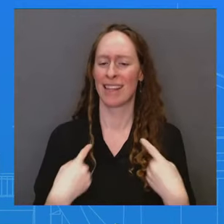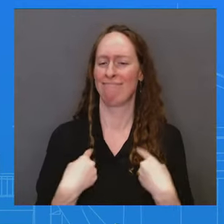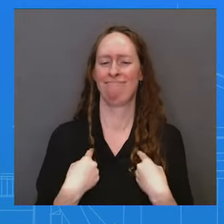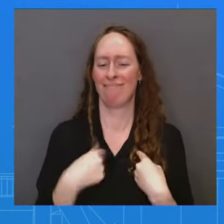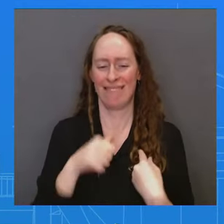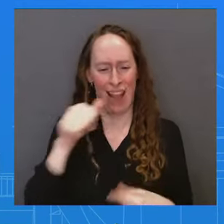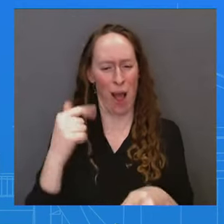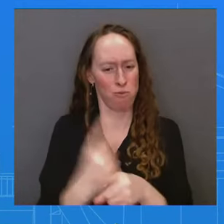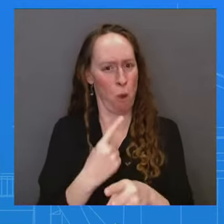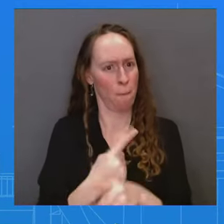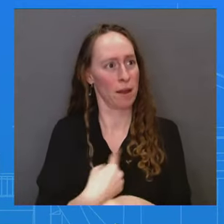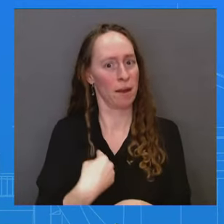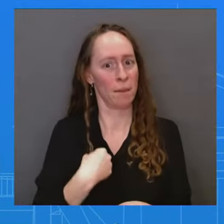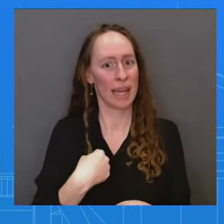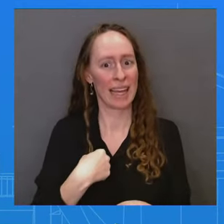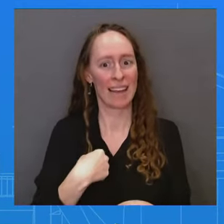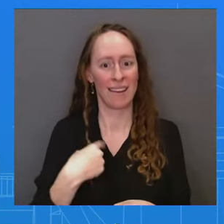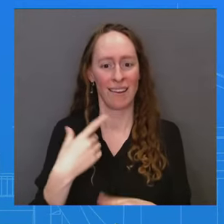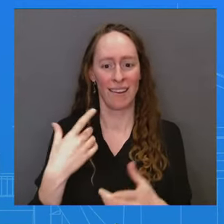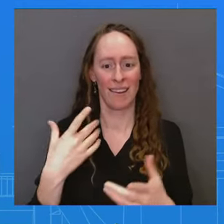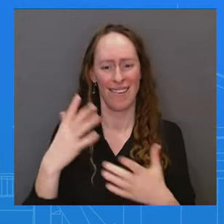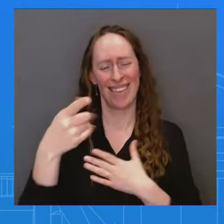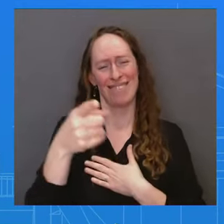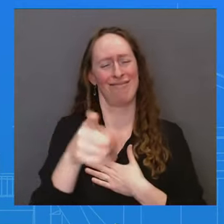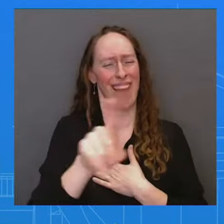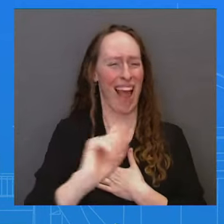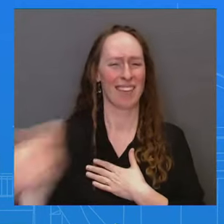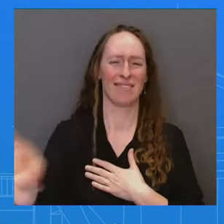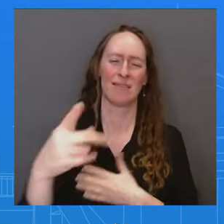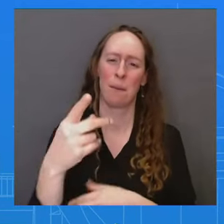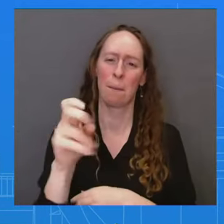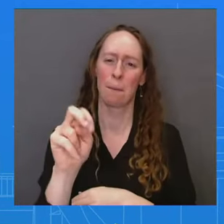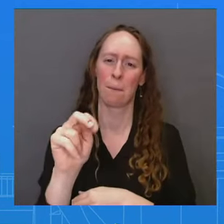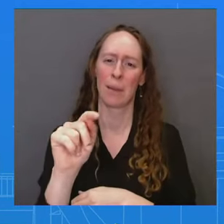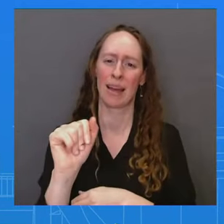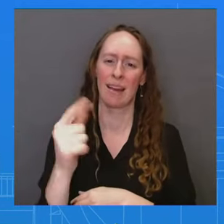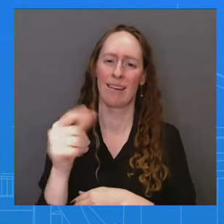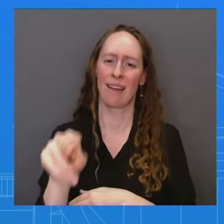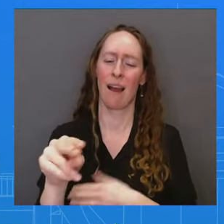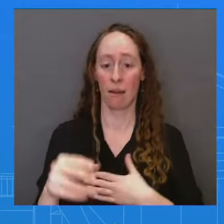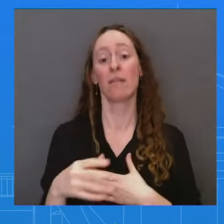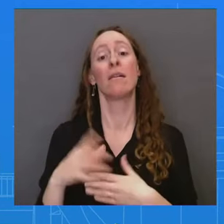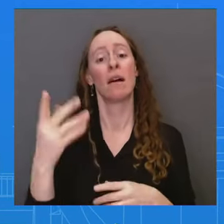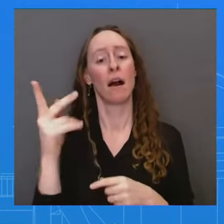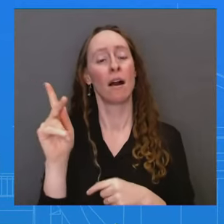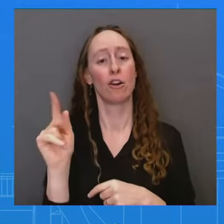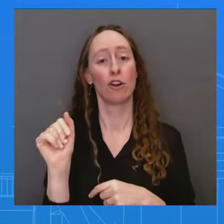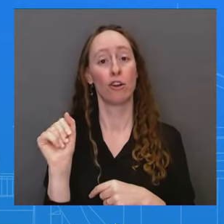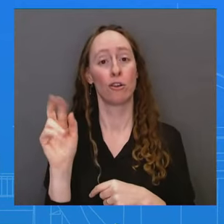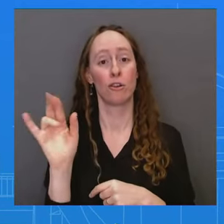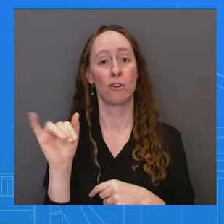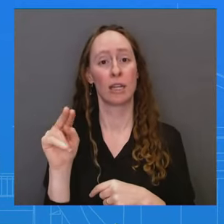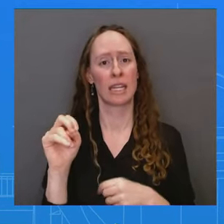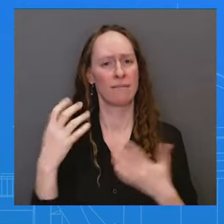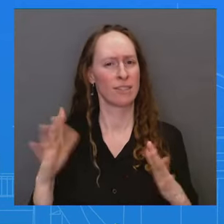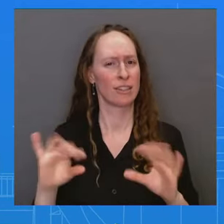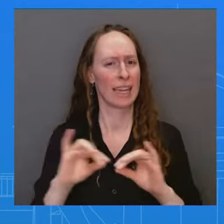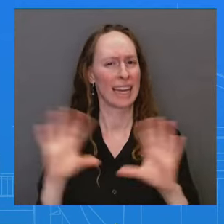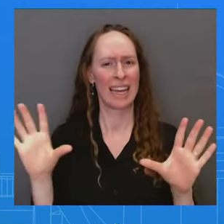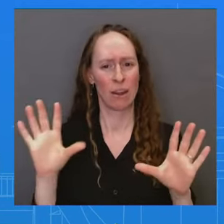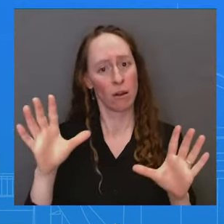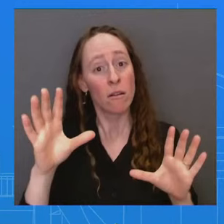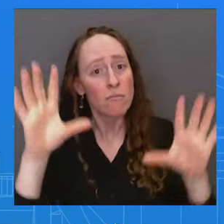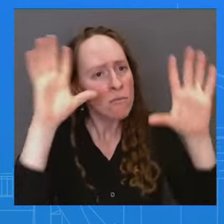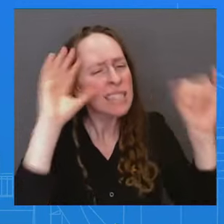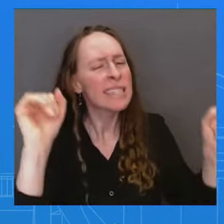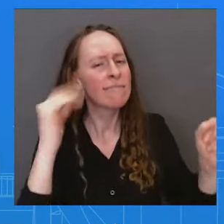But, and Karine has spoken to this, the President is committed to transparency. We're all committed to being as transparent as possible on a